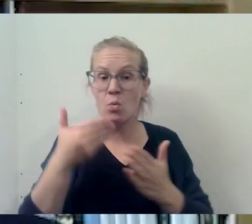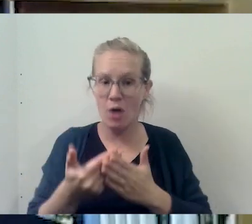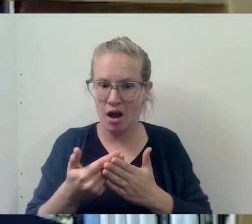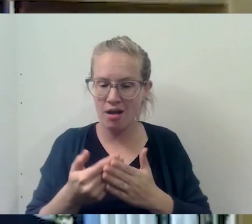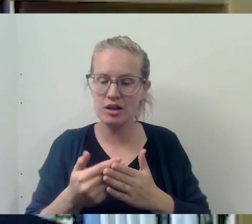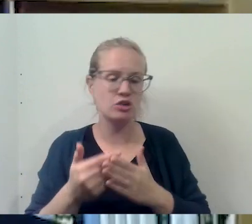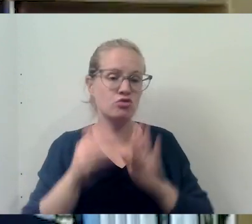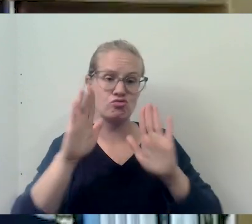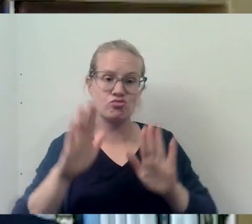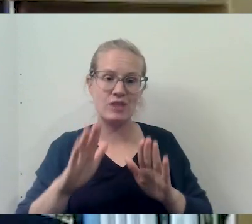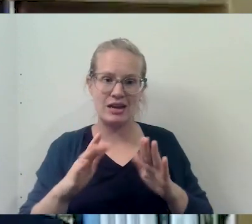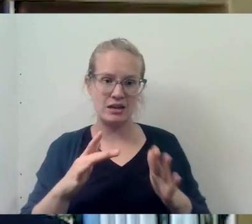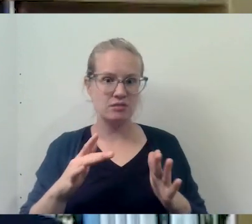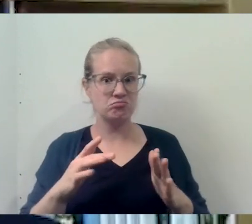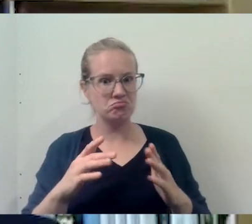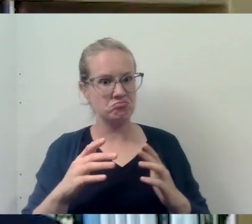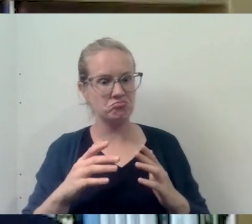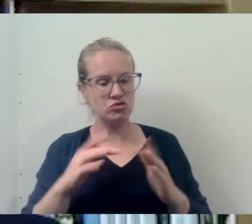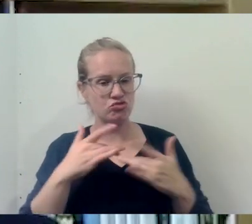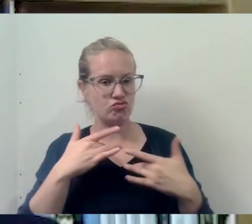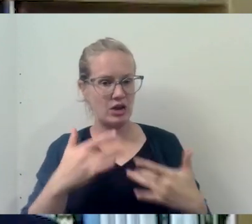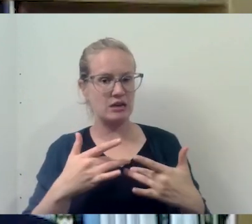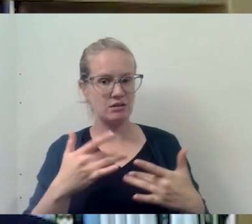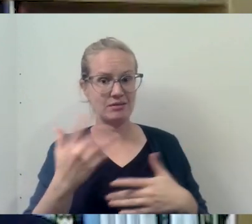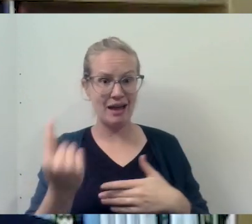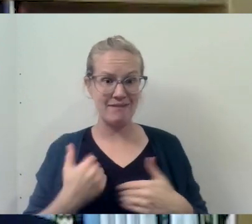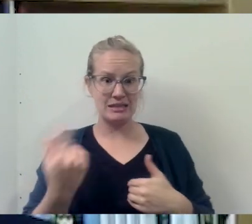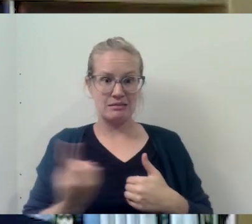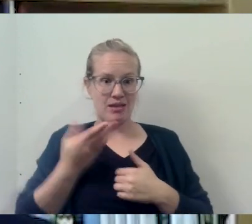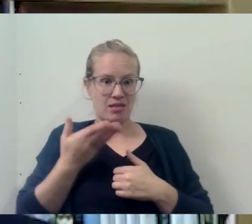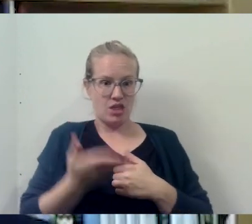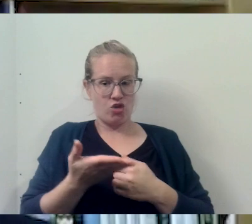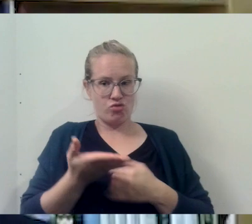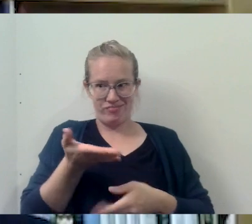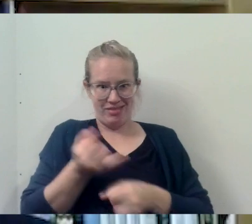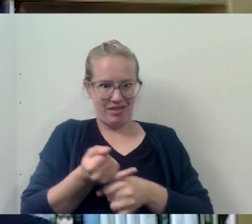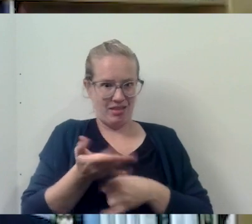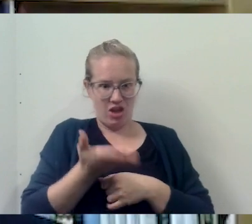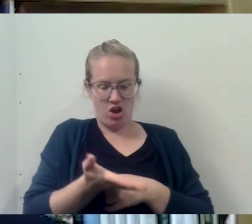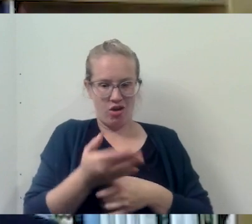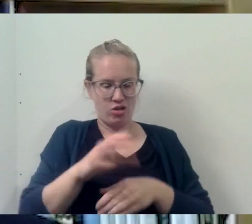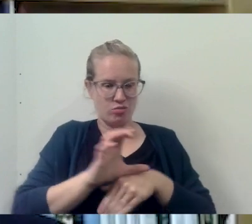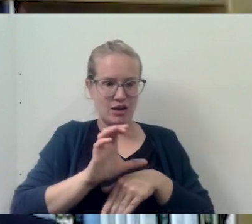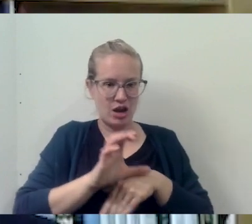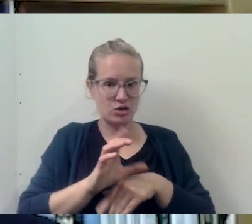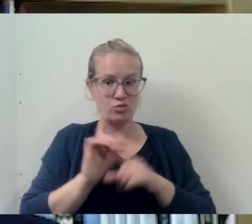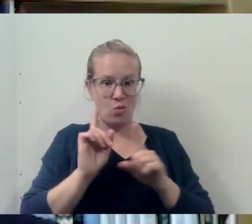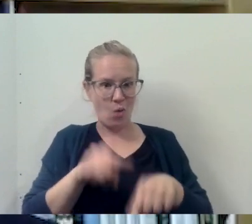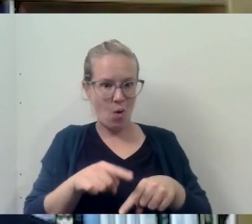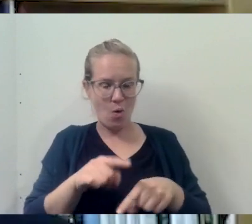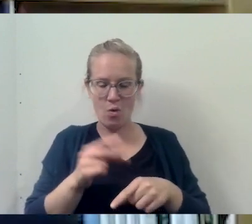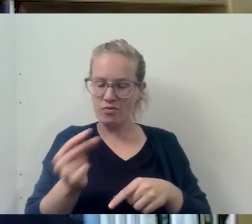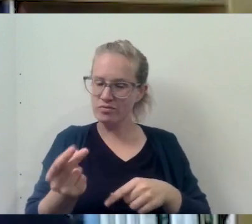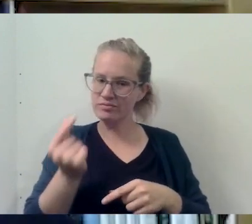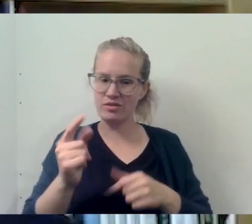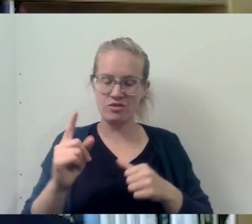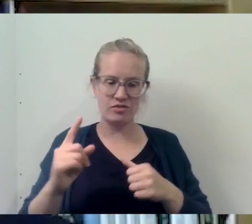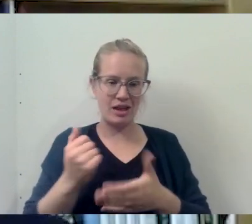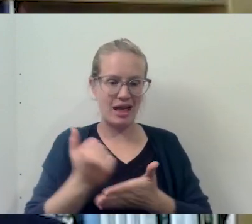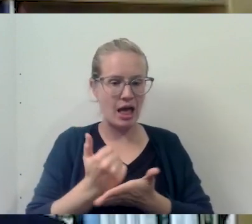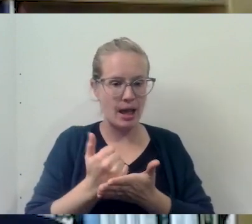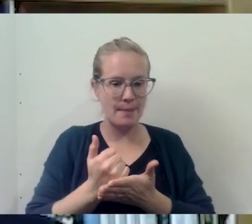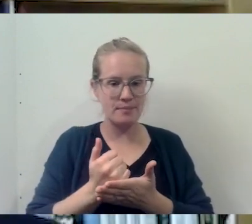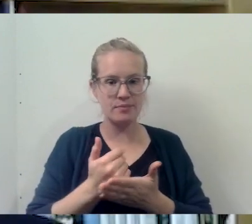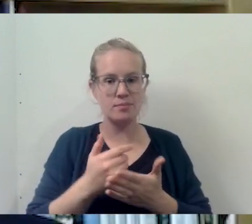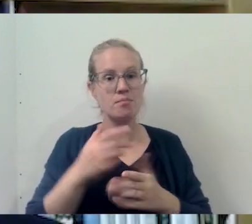it could be a terrific trend to have something there right on site to, to go to, to get some help and to